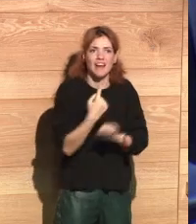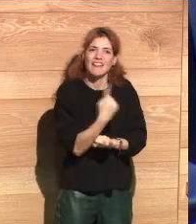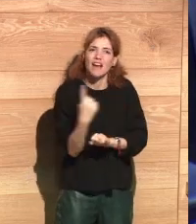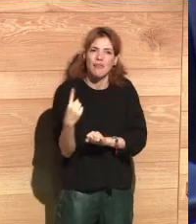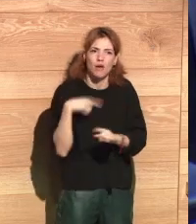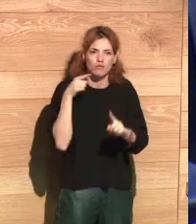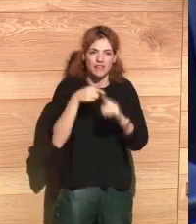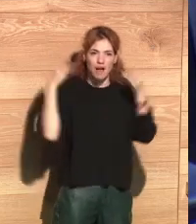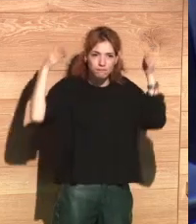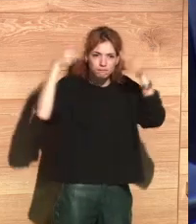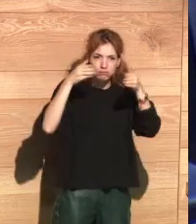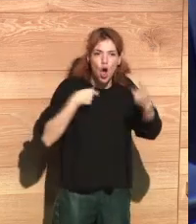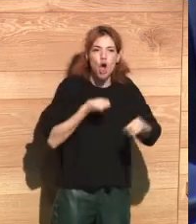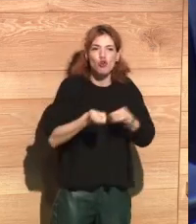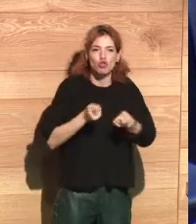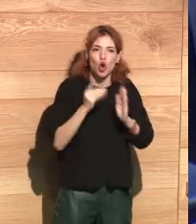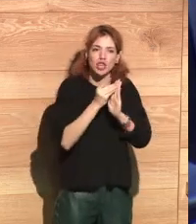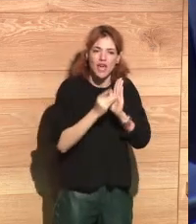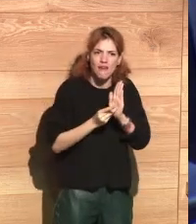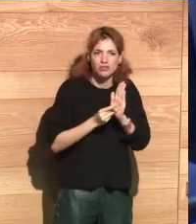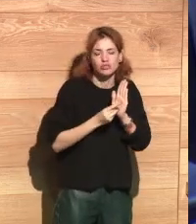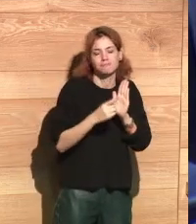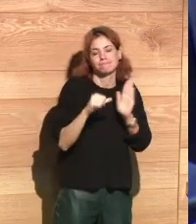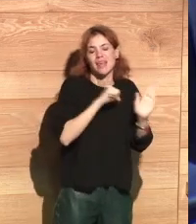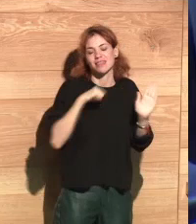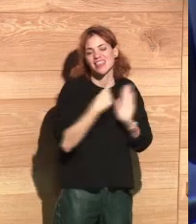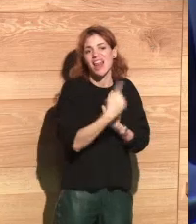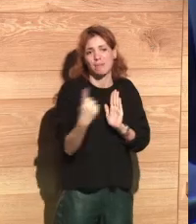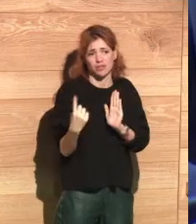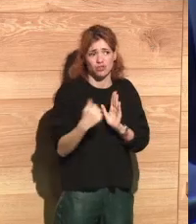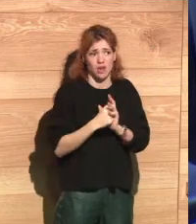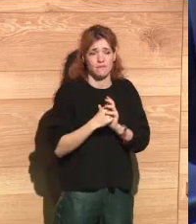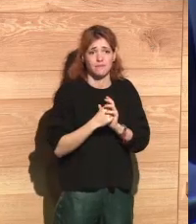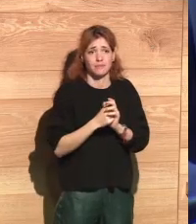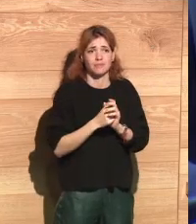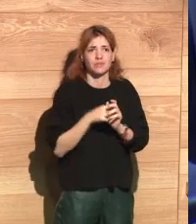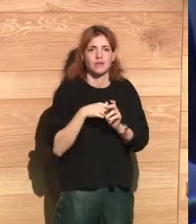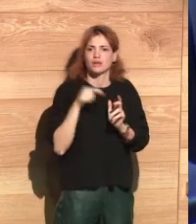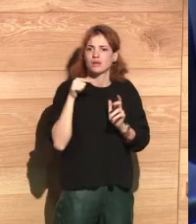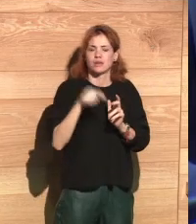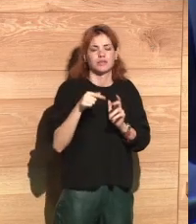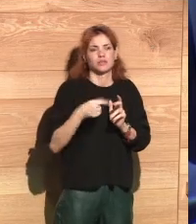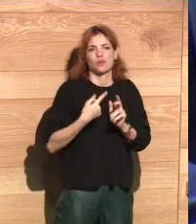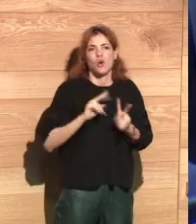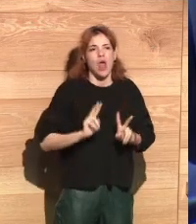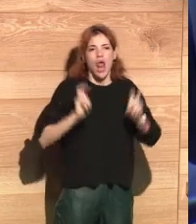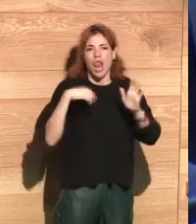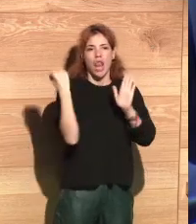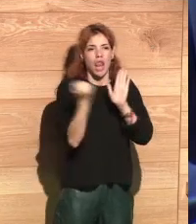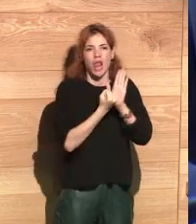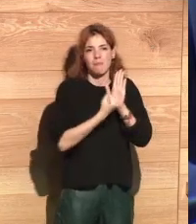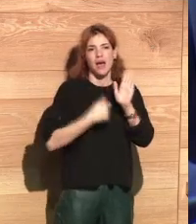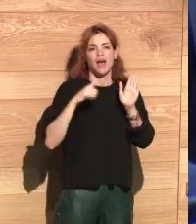the individual's data. So they focus greatly in the control of the